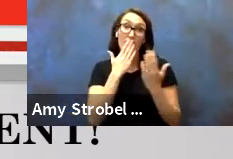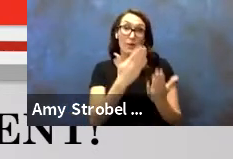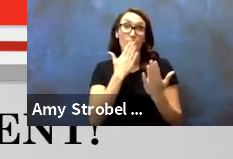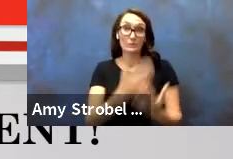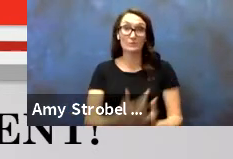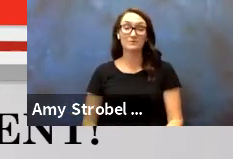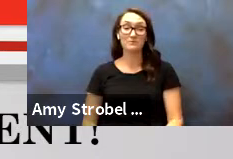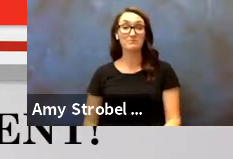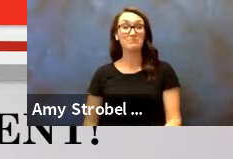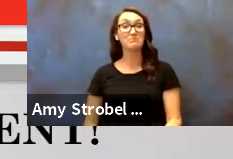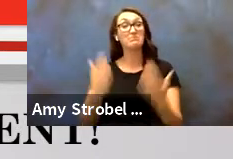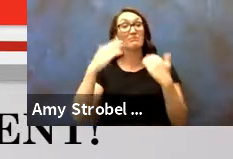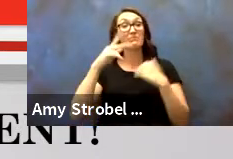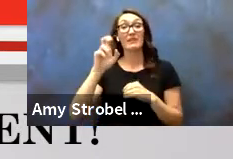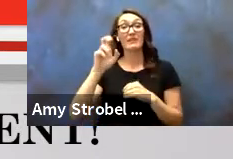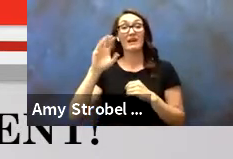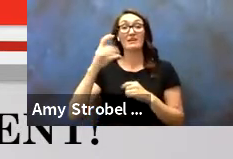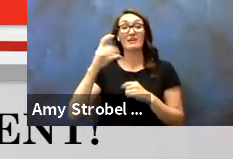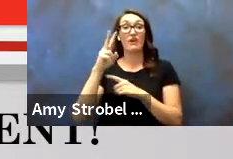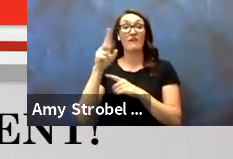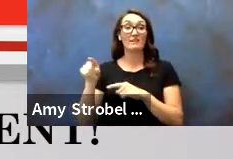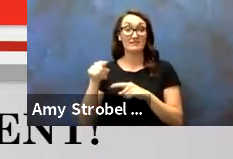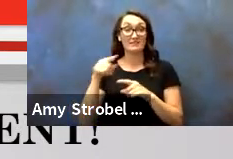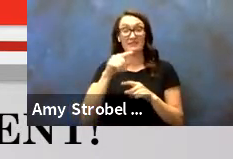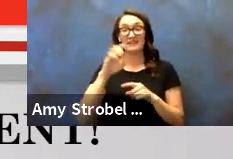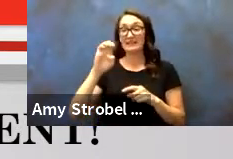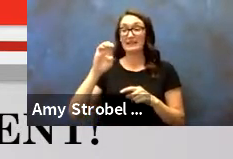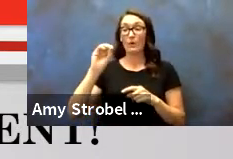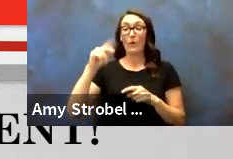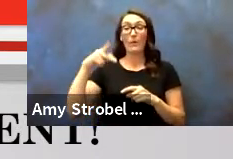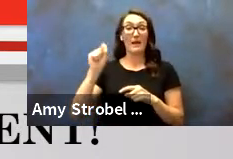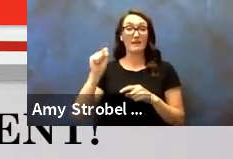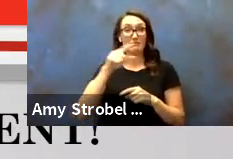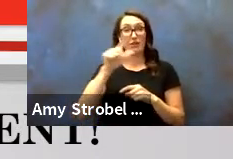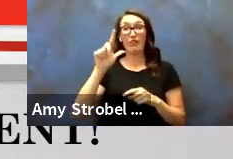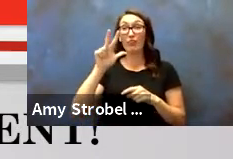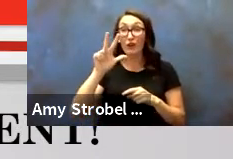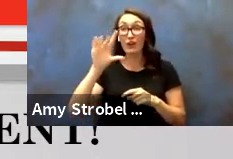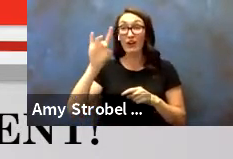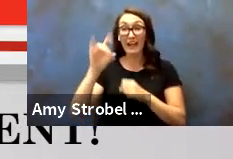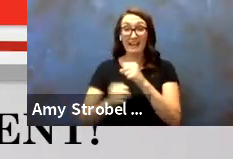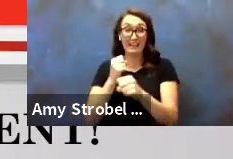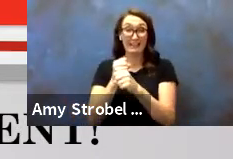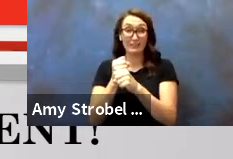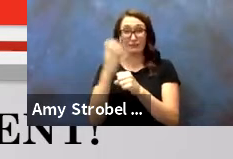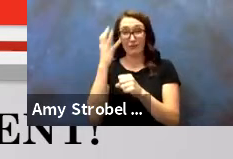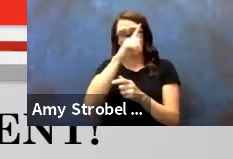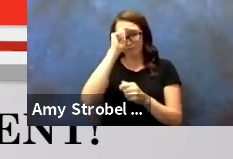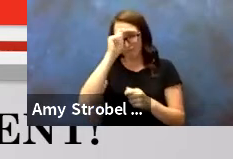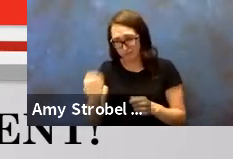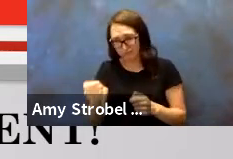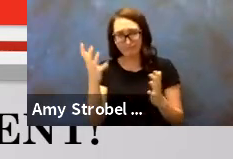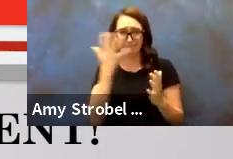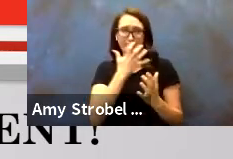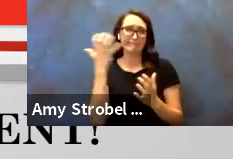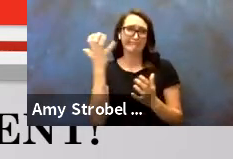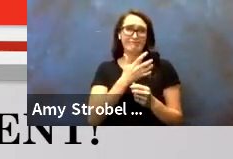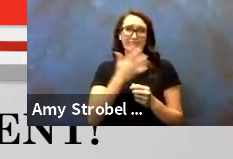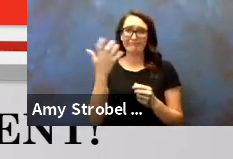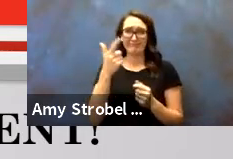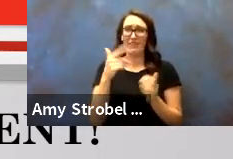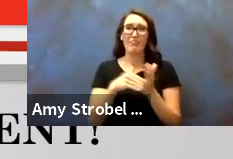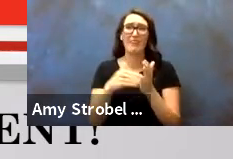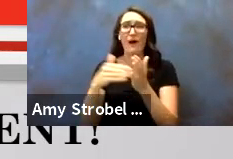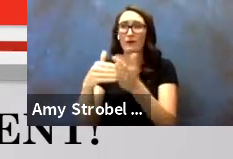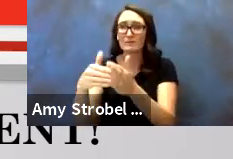Next up, Ken Chavez from ELPNS, 38 years of service. My hat is off to you. Thank you for the thousands of